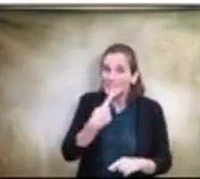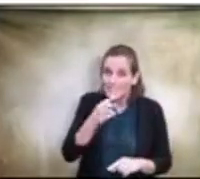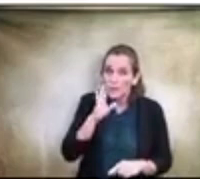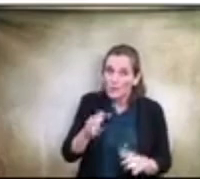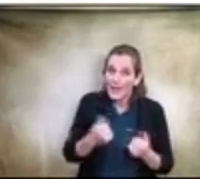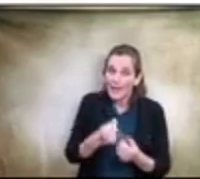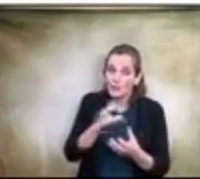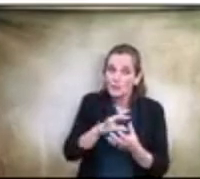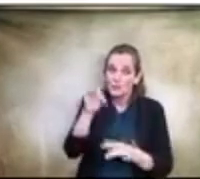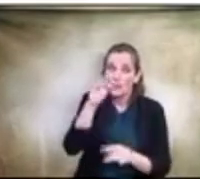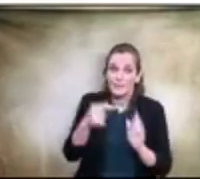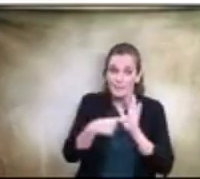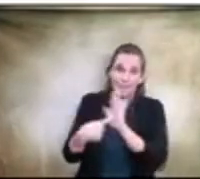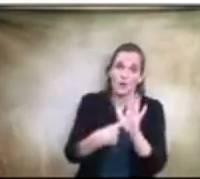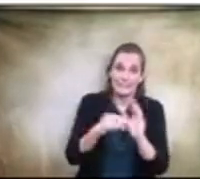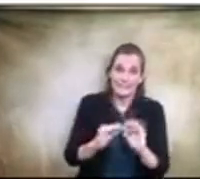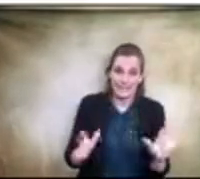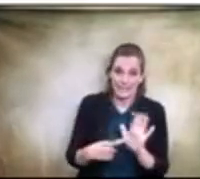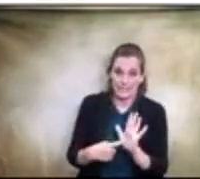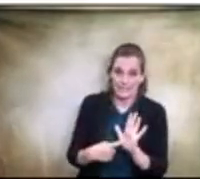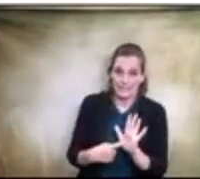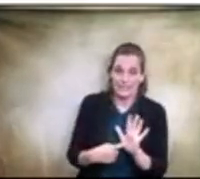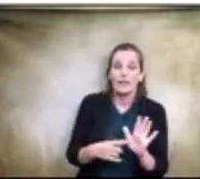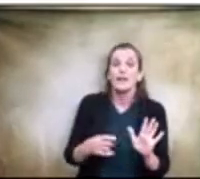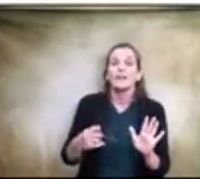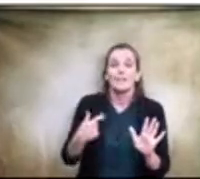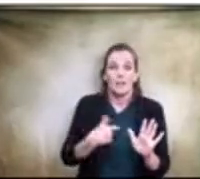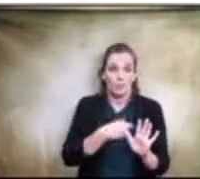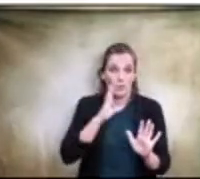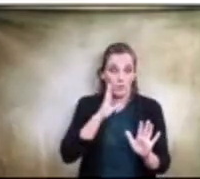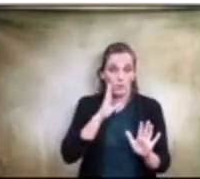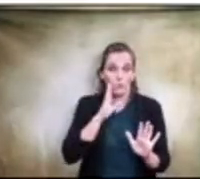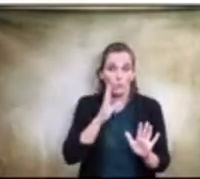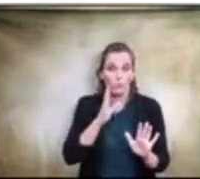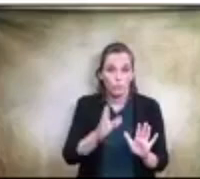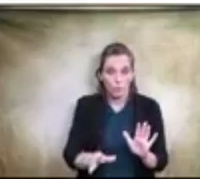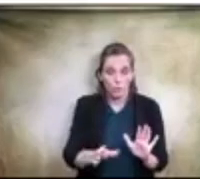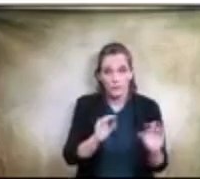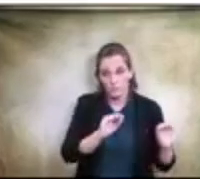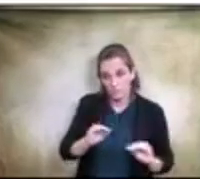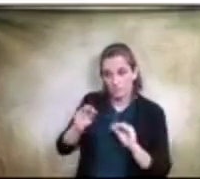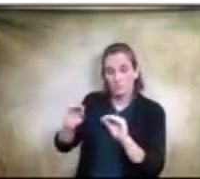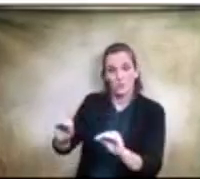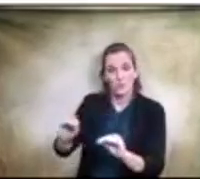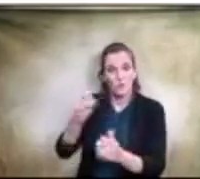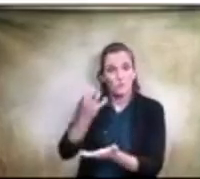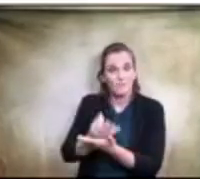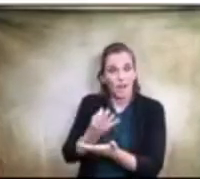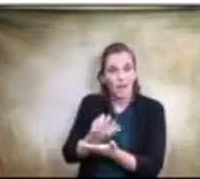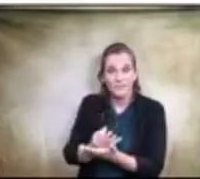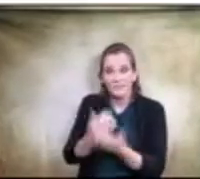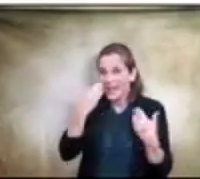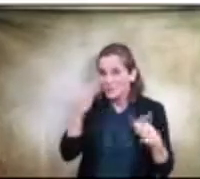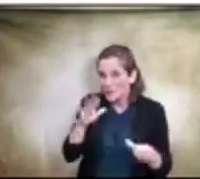were being spent that we were going to move to put those funds online. I don't know where we are on that, but we